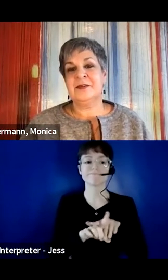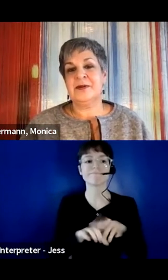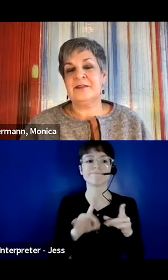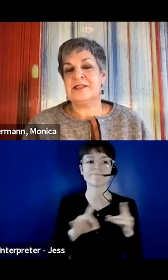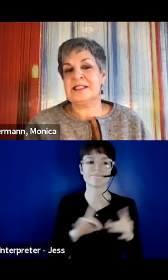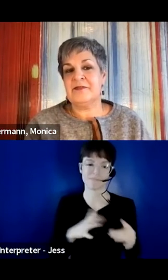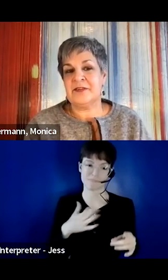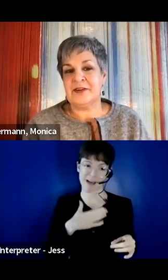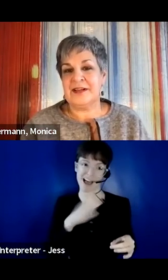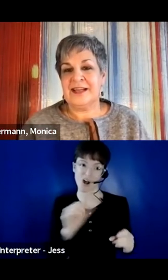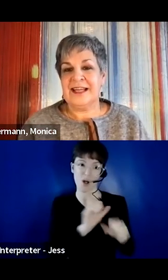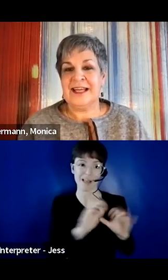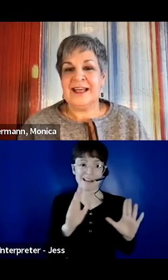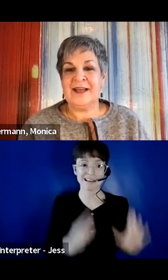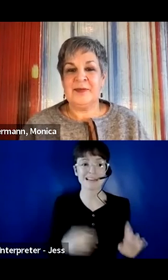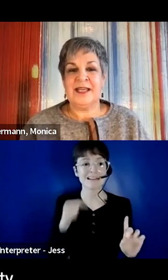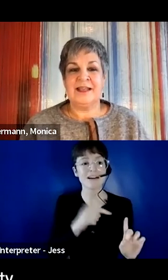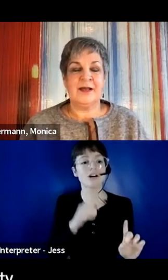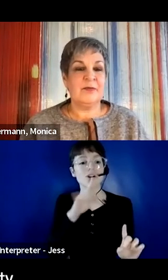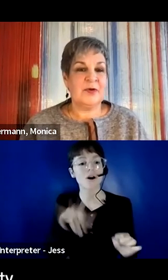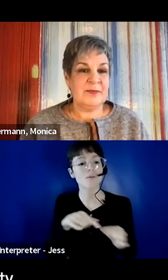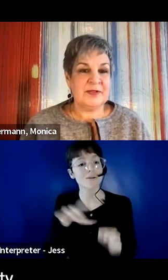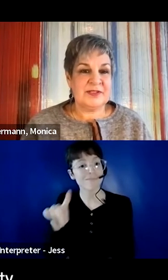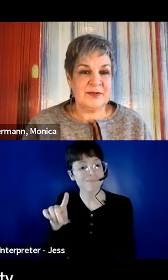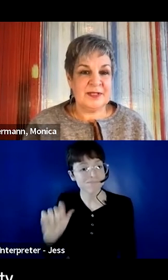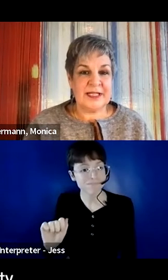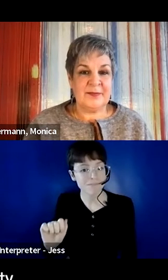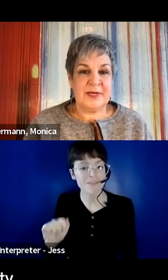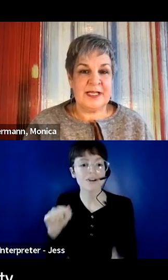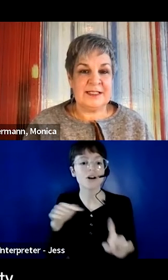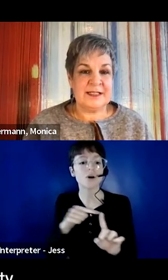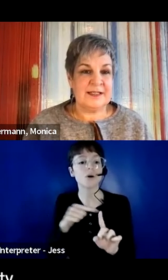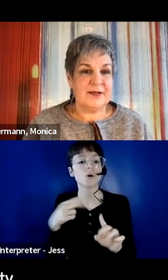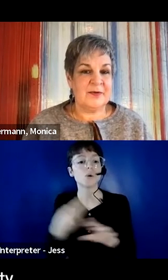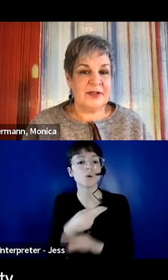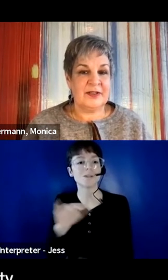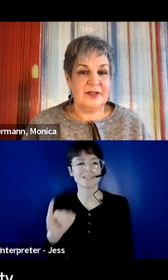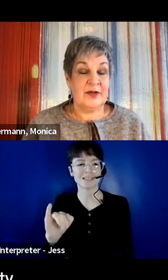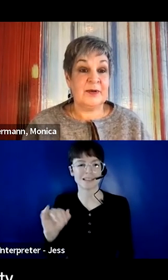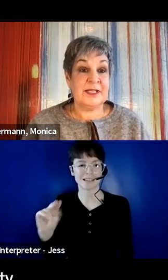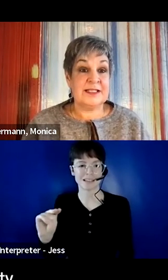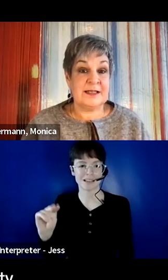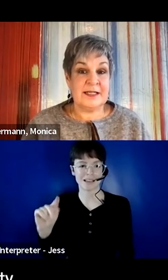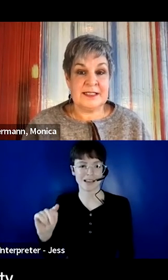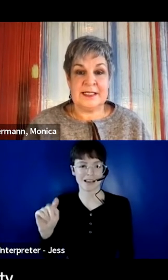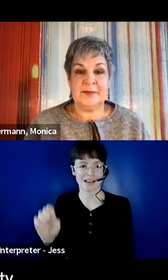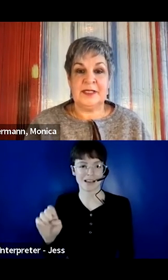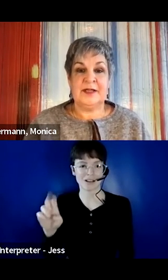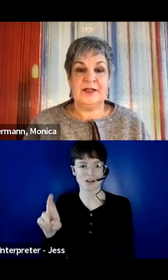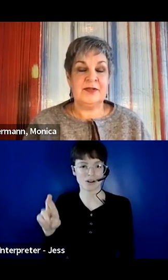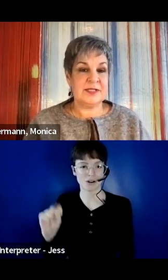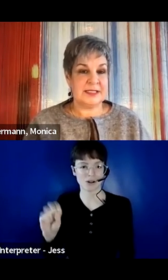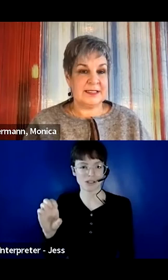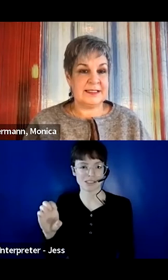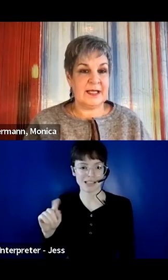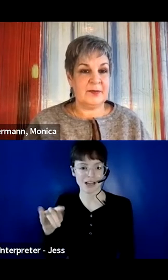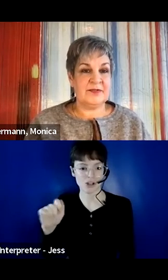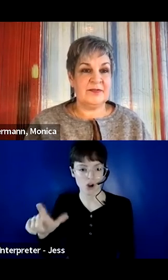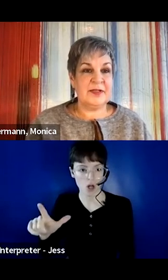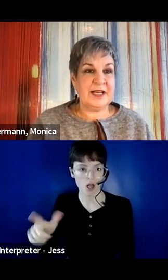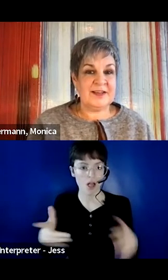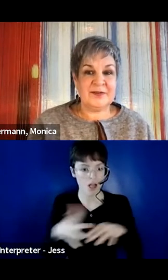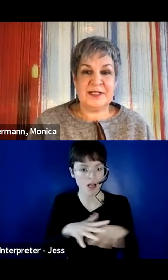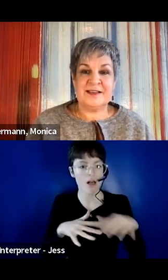said, you know, I feel safer. And I'm more able to claim my identity at work. Or when a design team used an